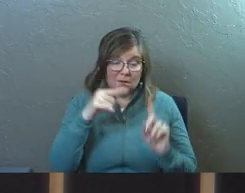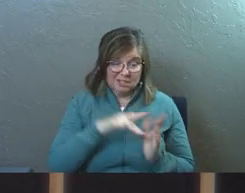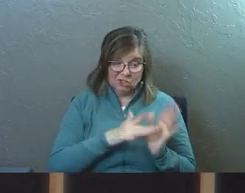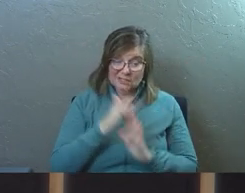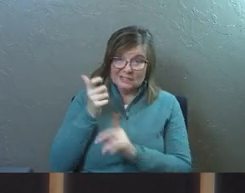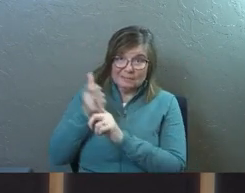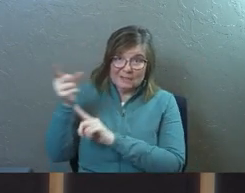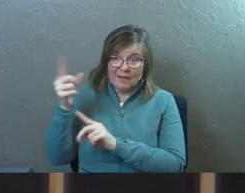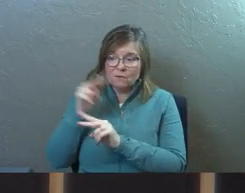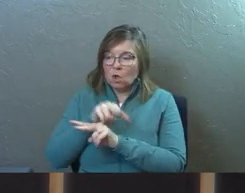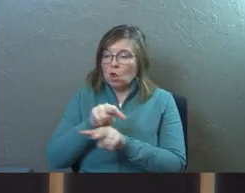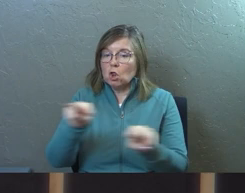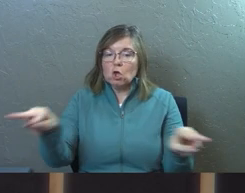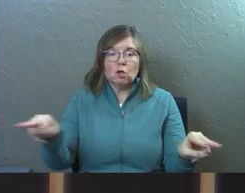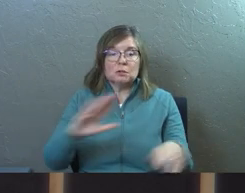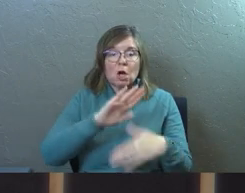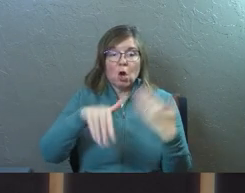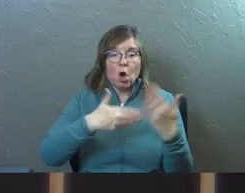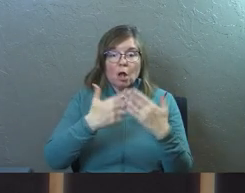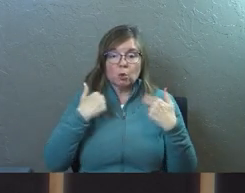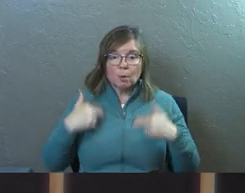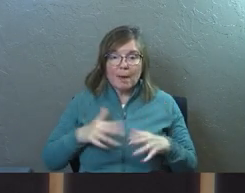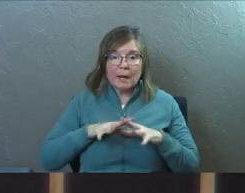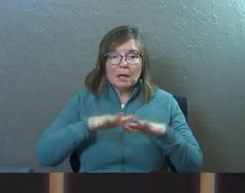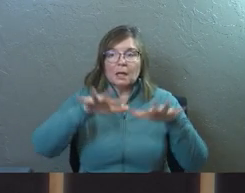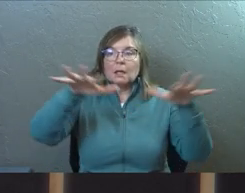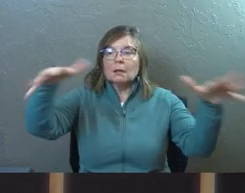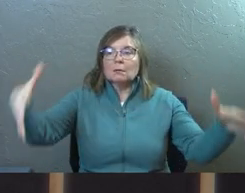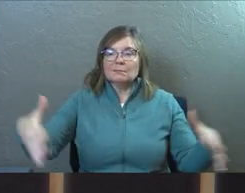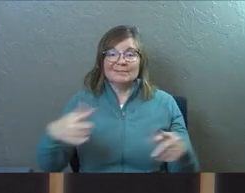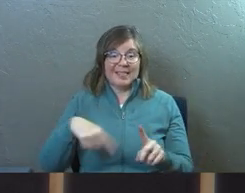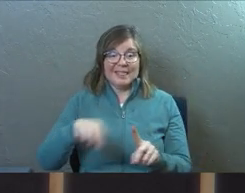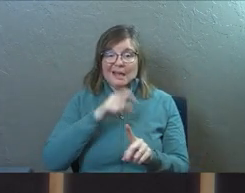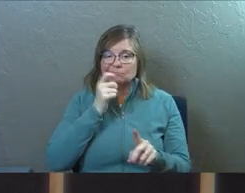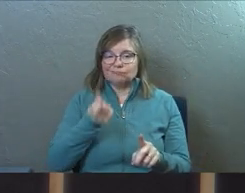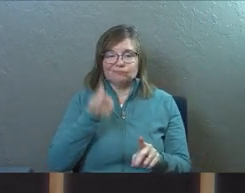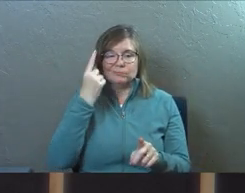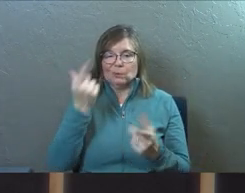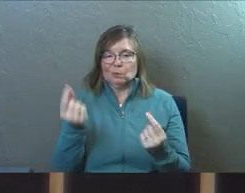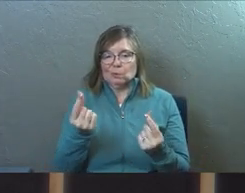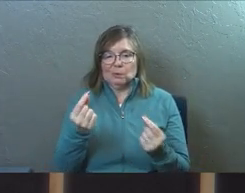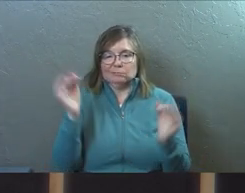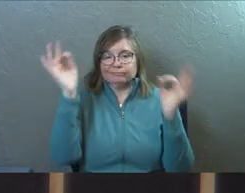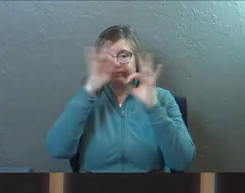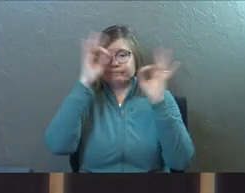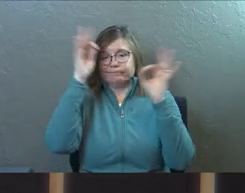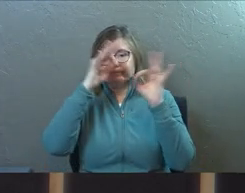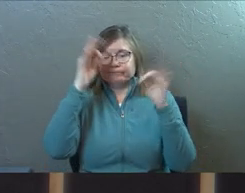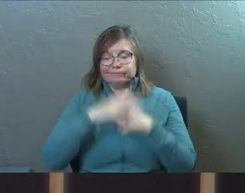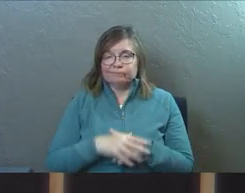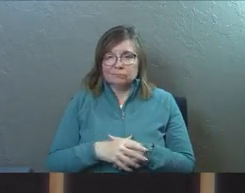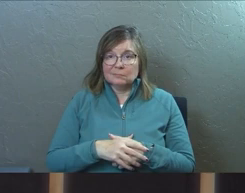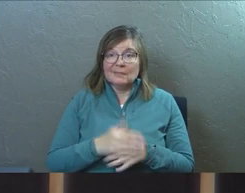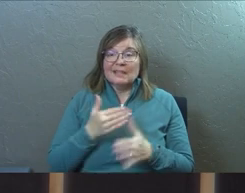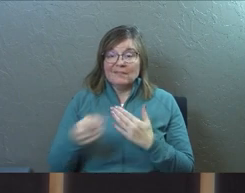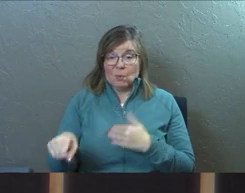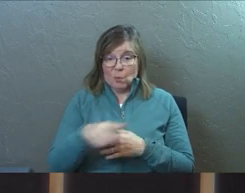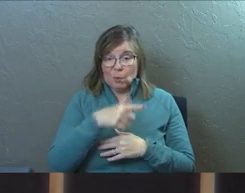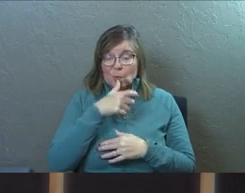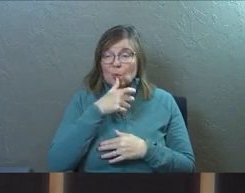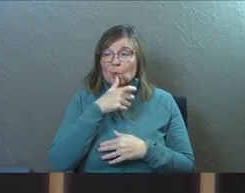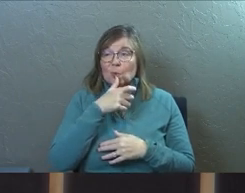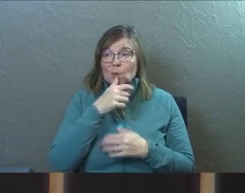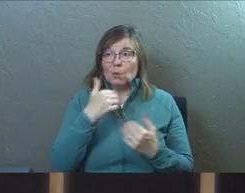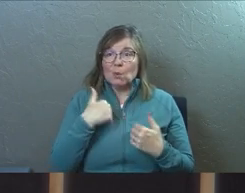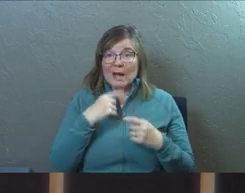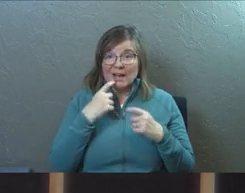Jesus himself looks out at all humanity and says, they don't know what they're doing. Even the ones of you